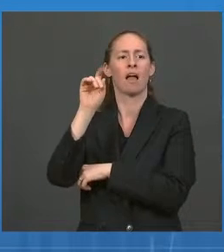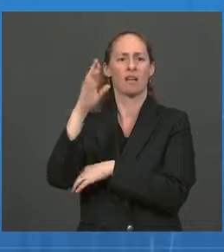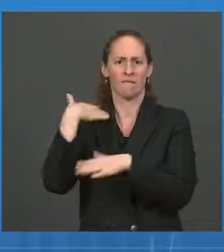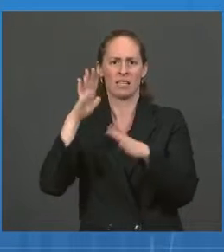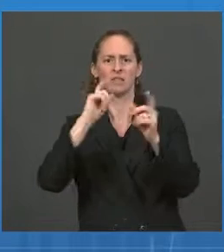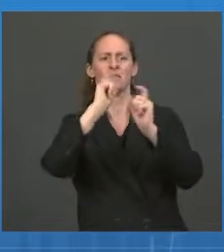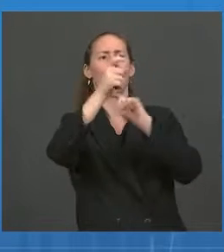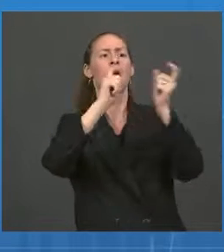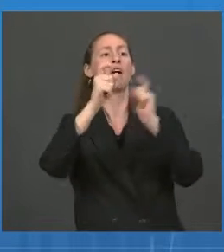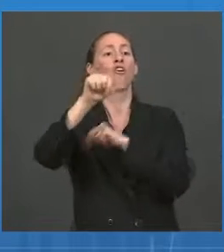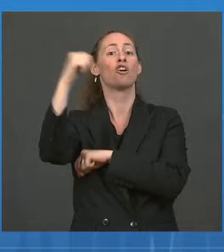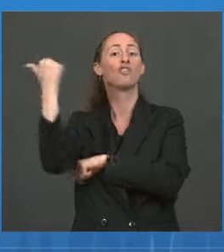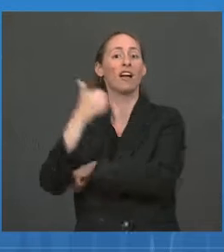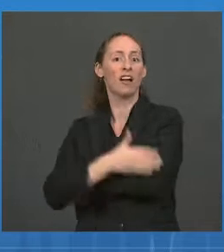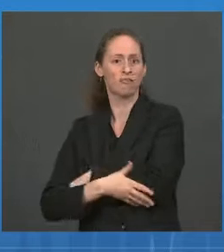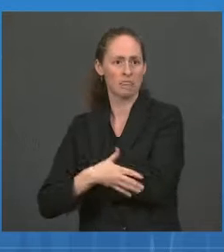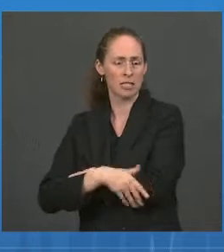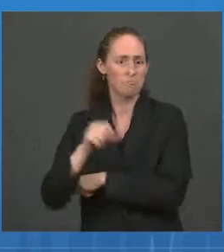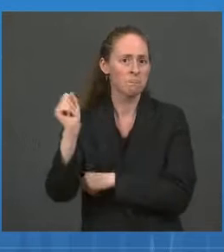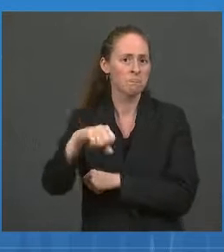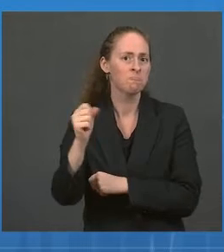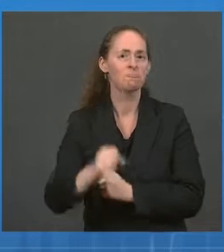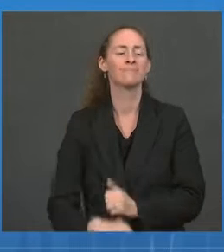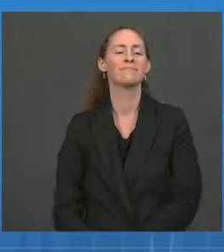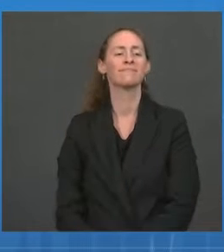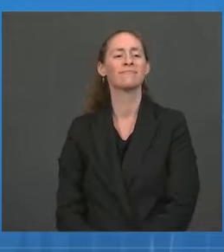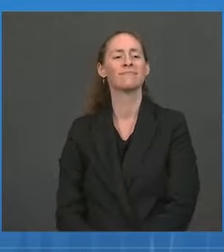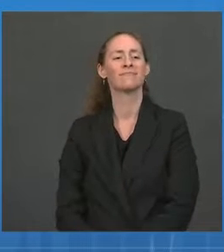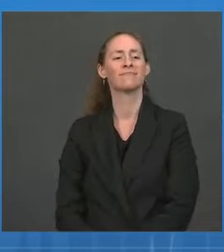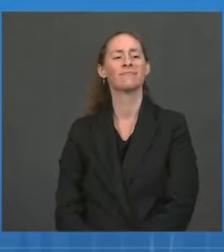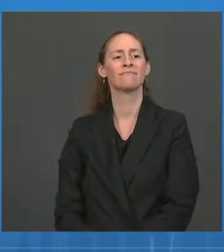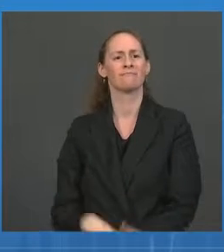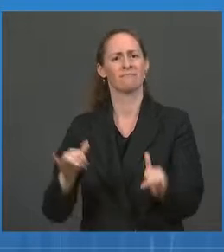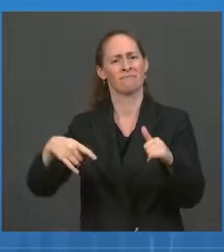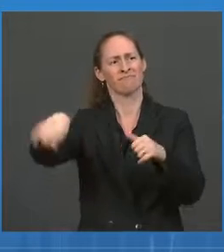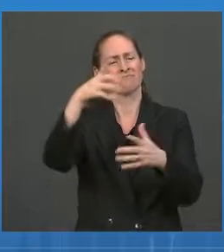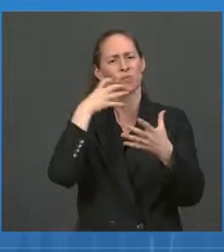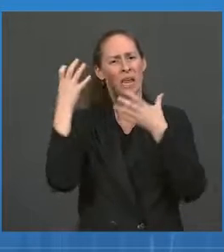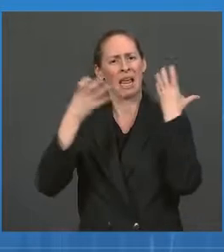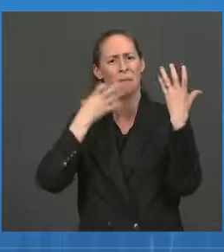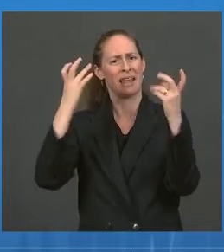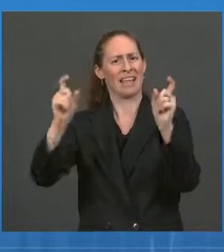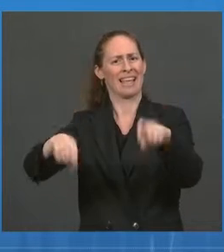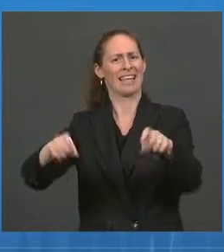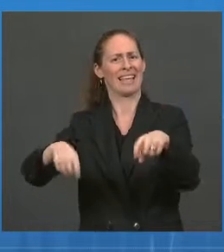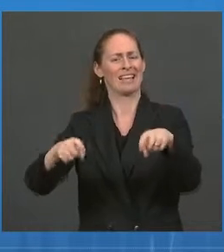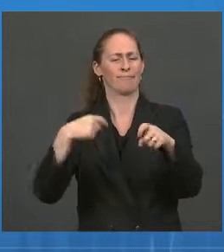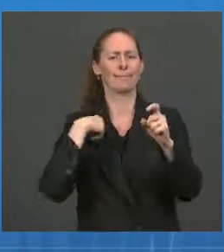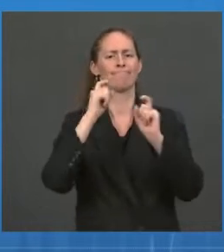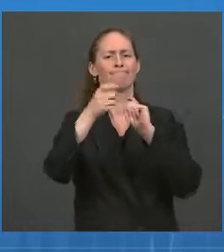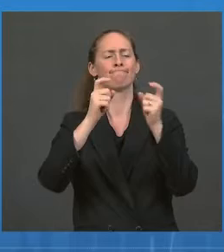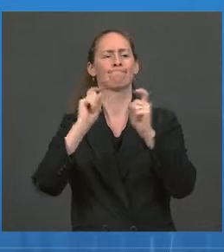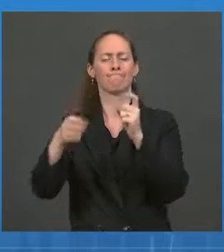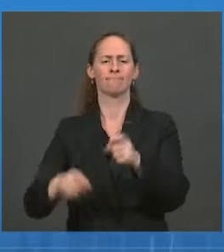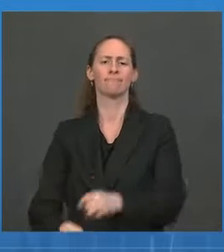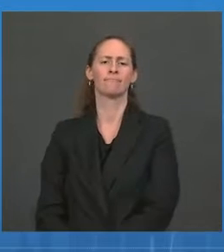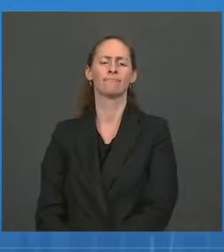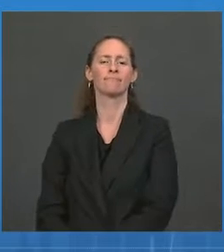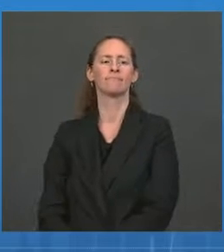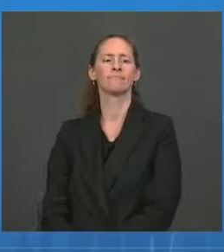countries, those 100 countries that are most in need. This will be a big topic of